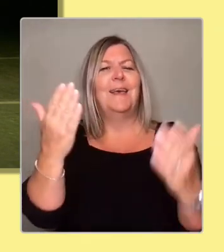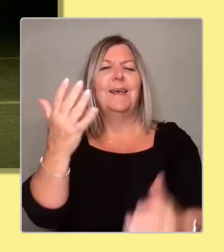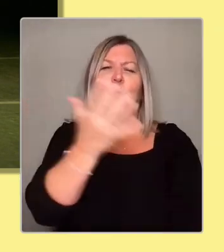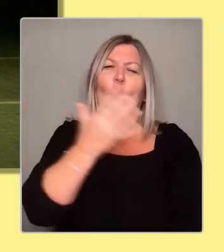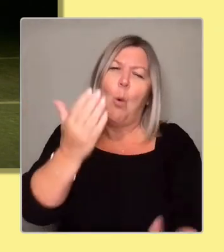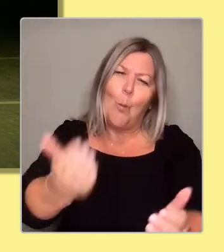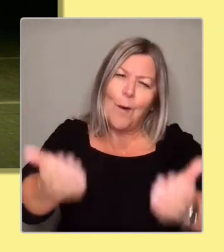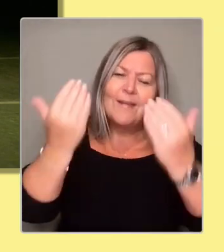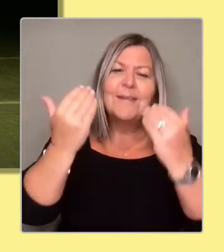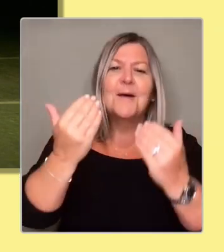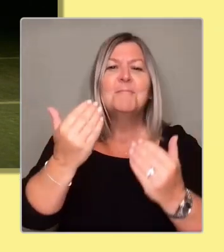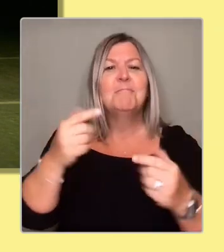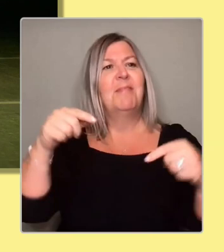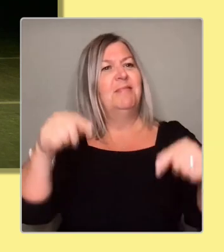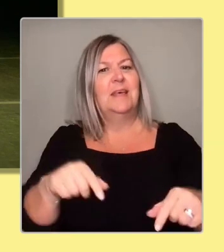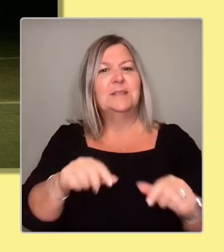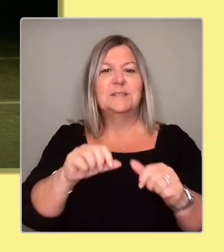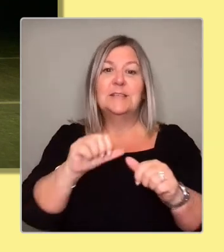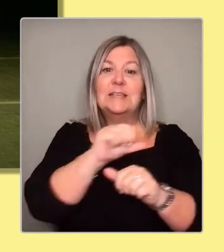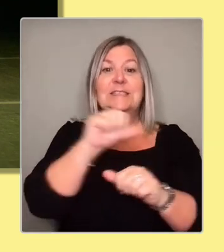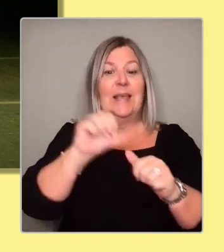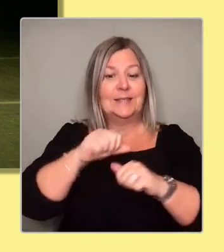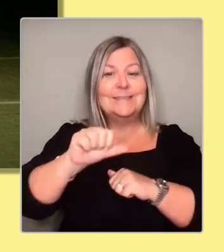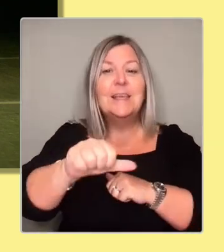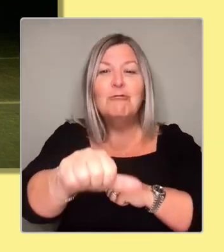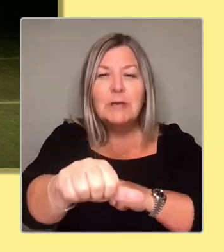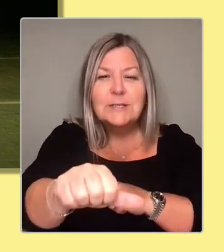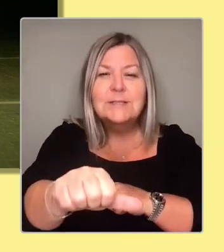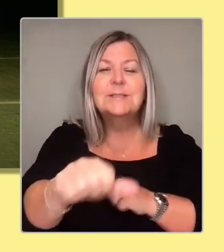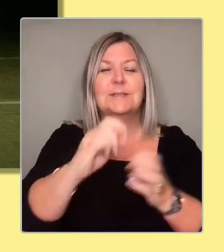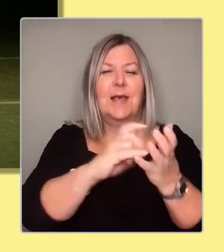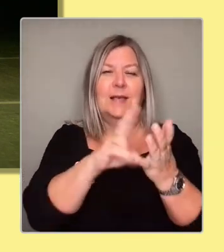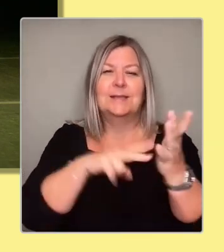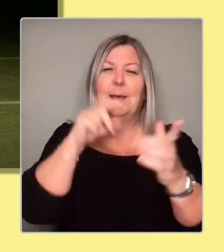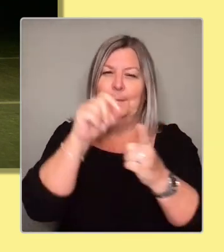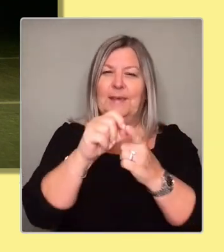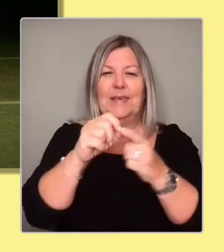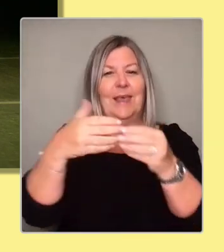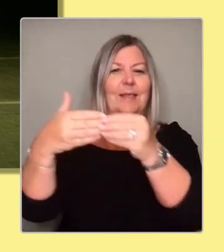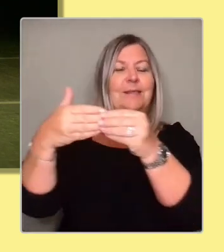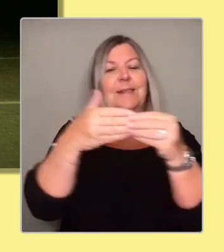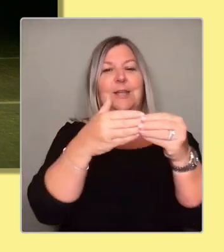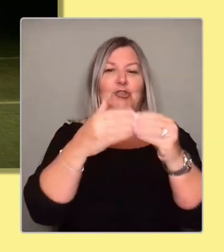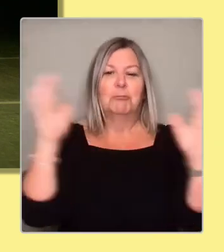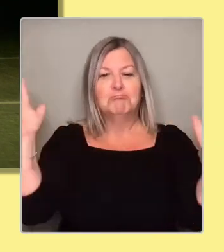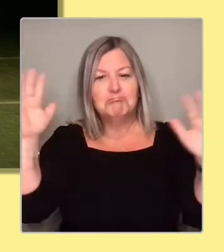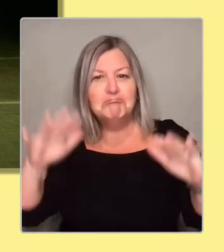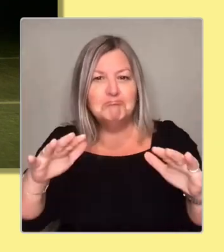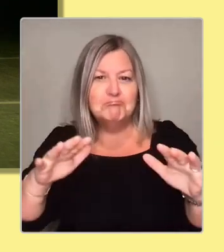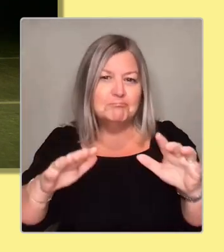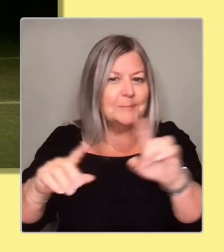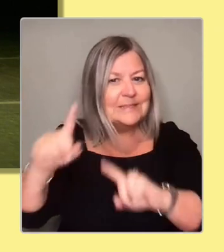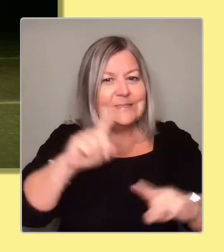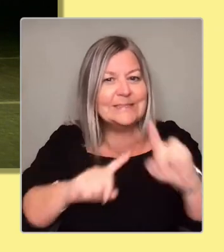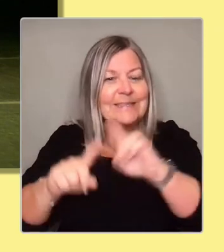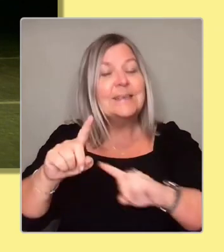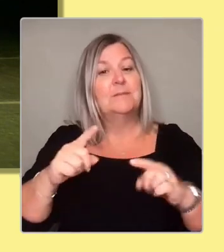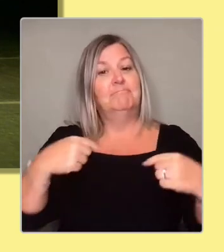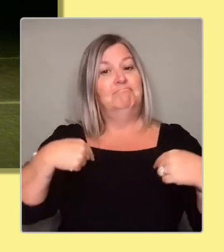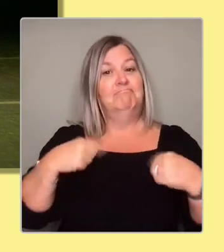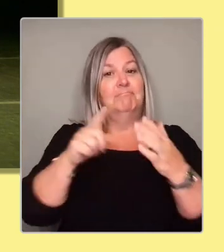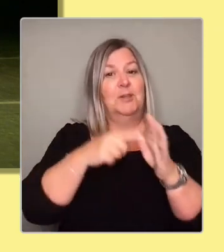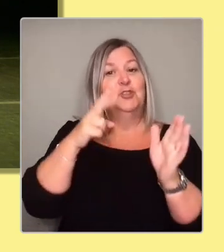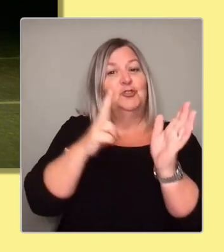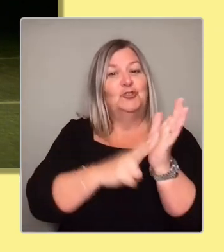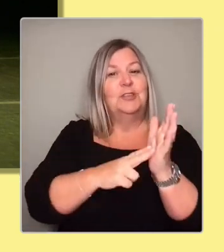the series of SNP leadership hustings. My name is Jean Freeman and I'm going to be chairing tonight's hustings